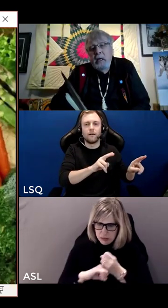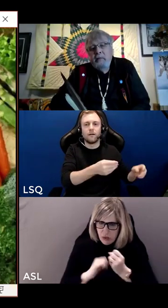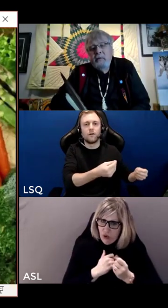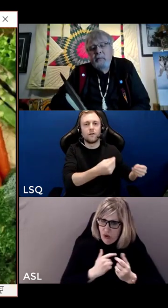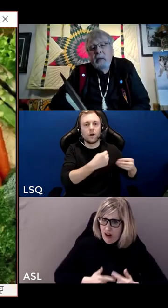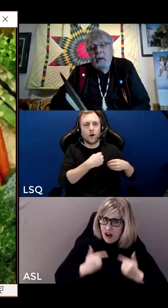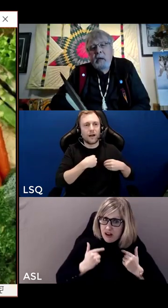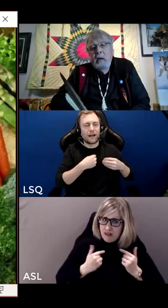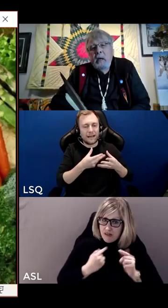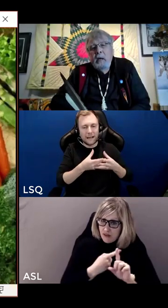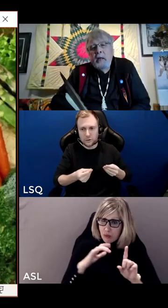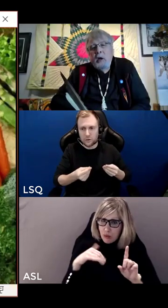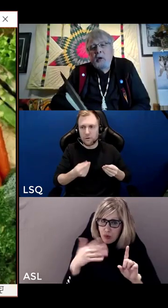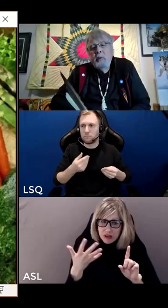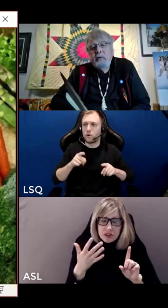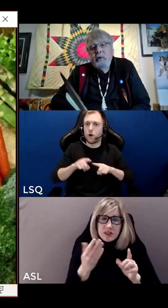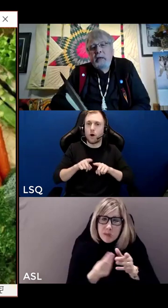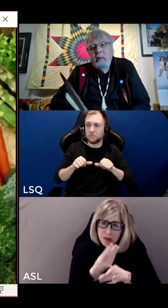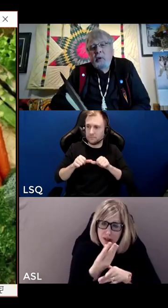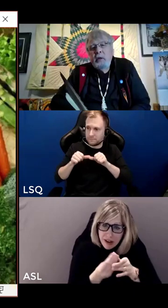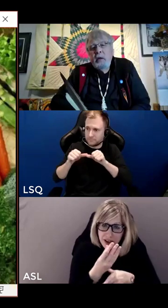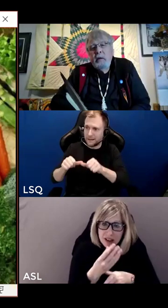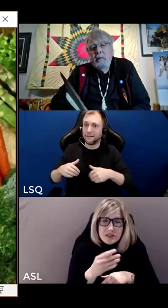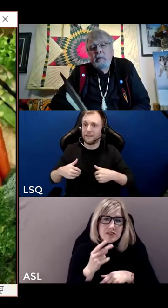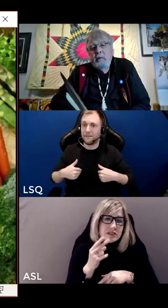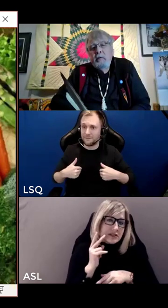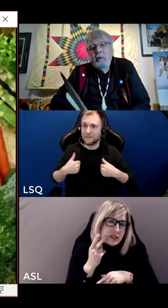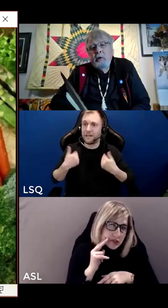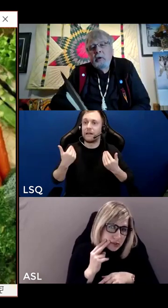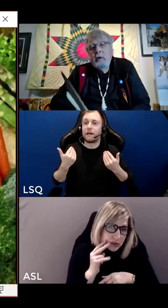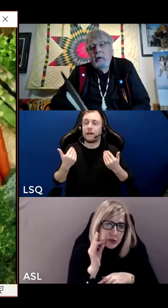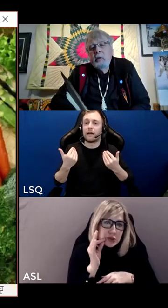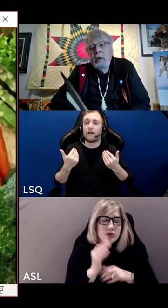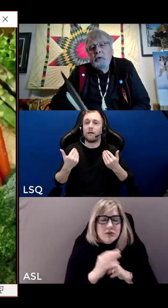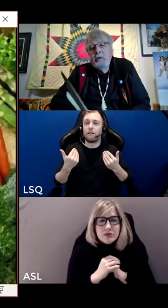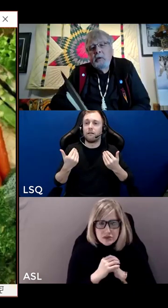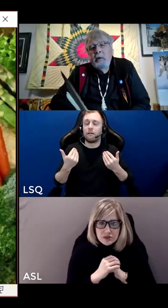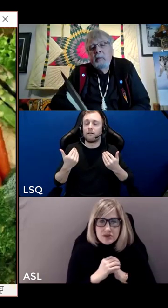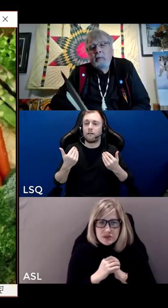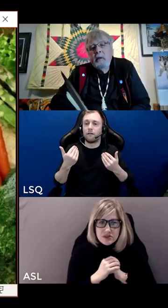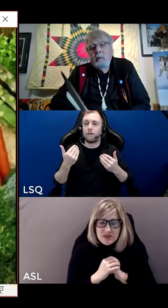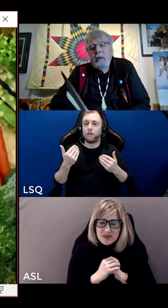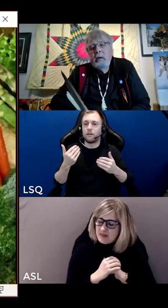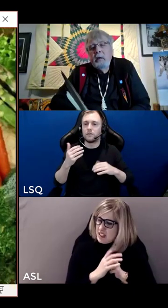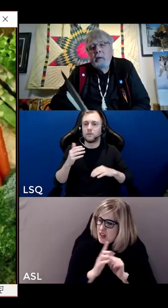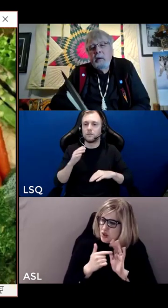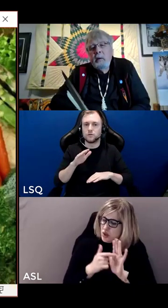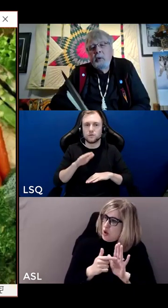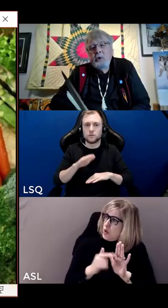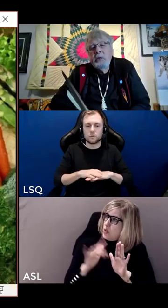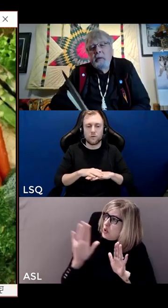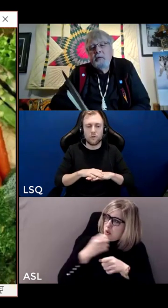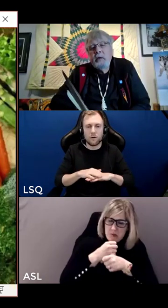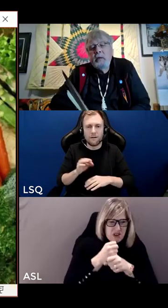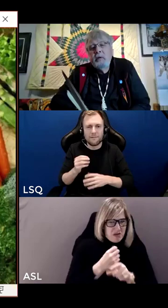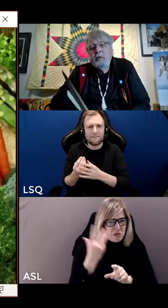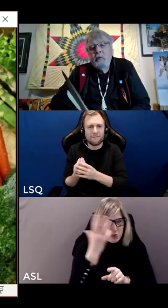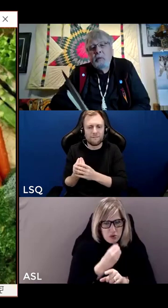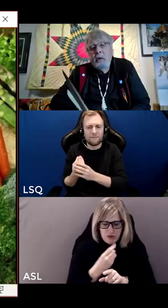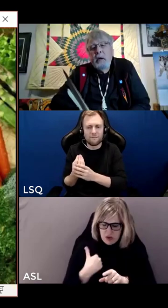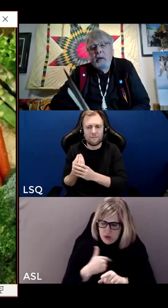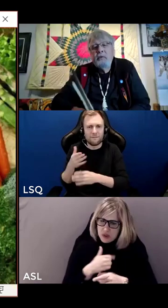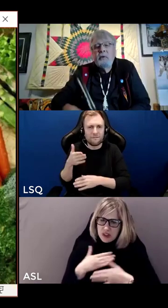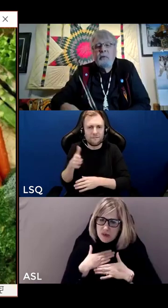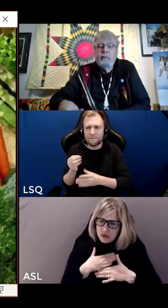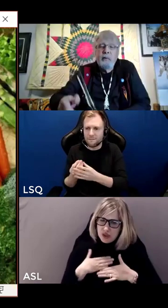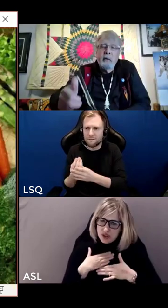the plant life and that also provide the beauty to your creation that we can appreciate for these gifts.